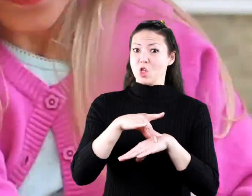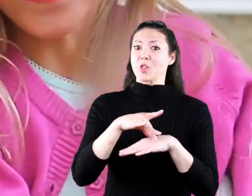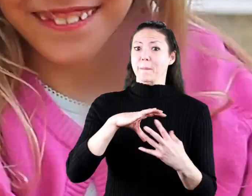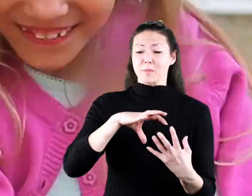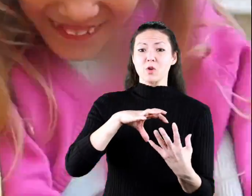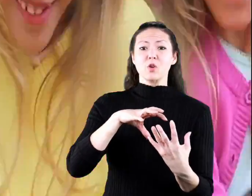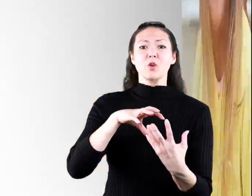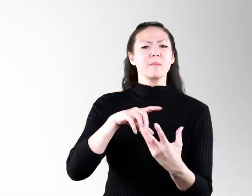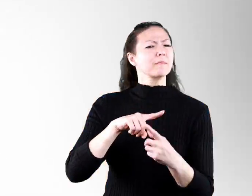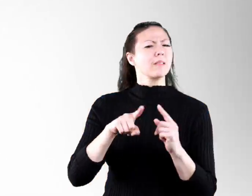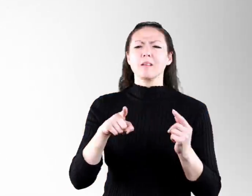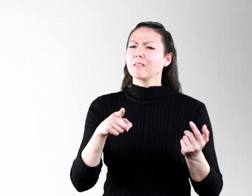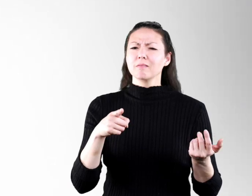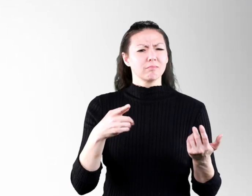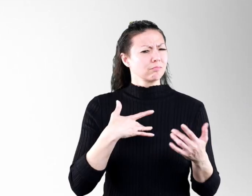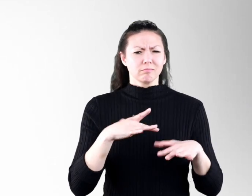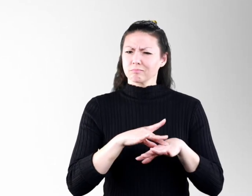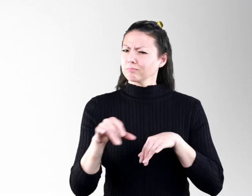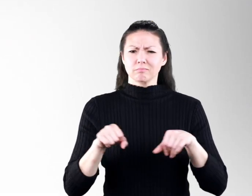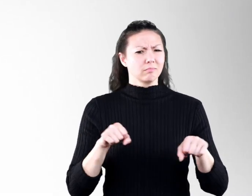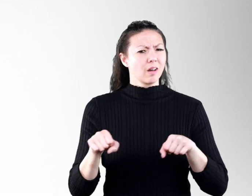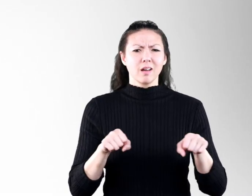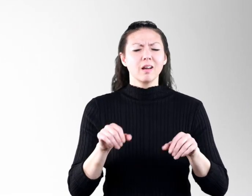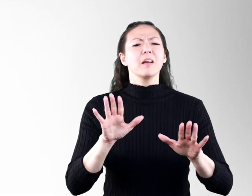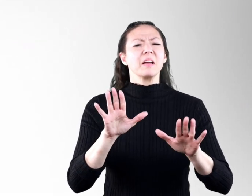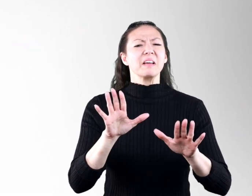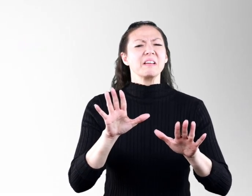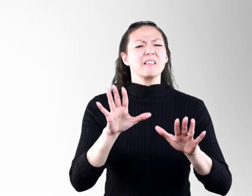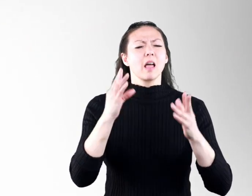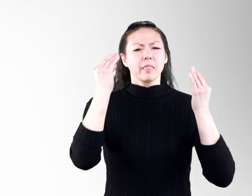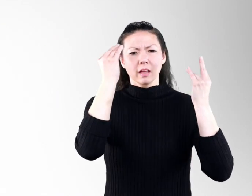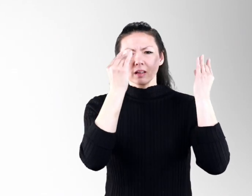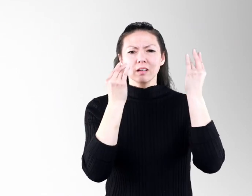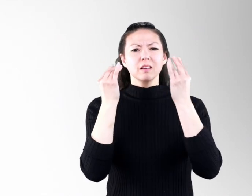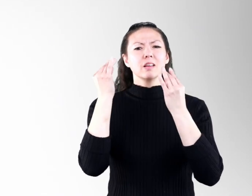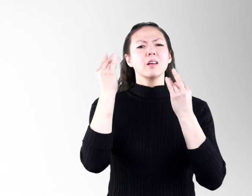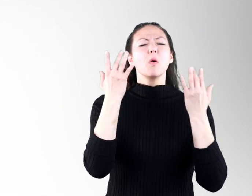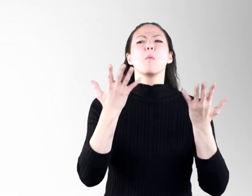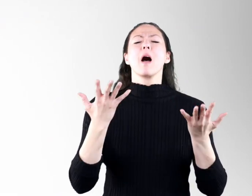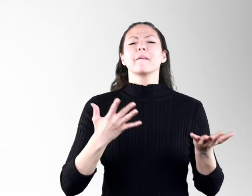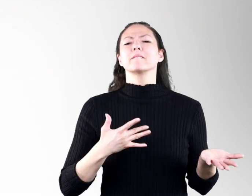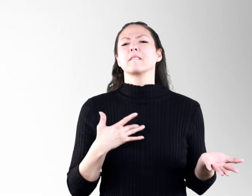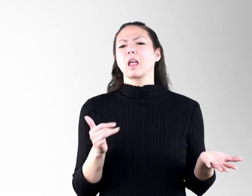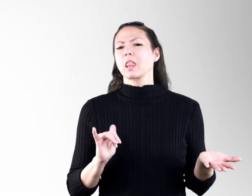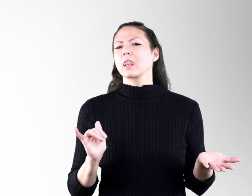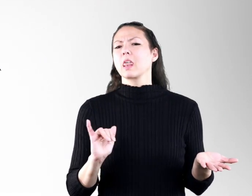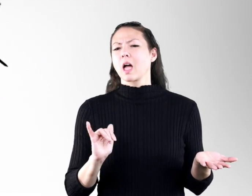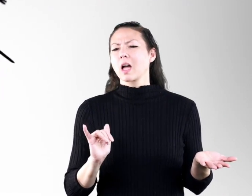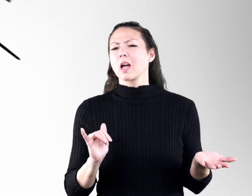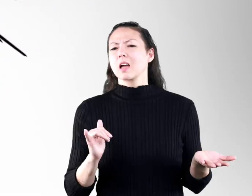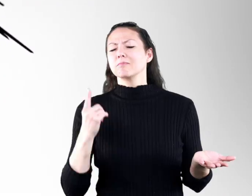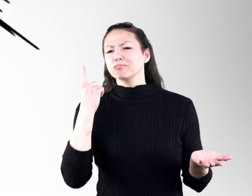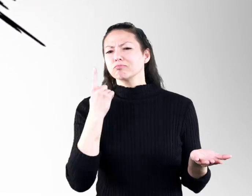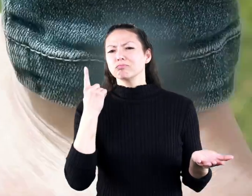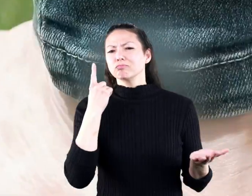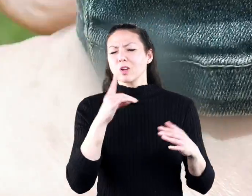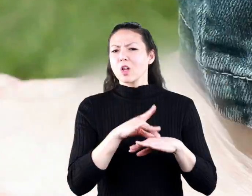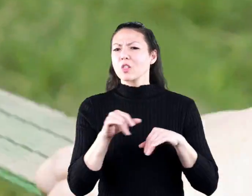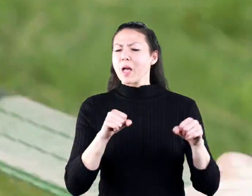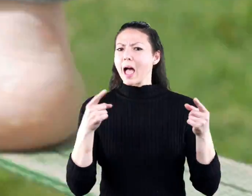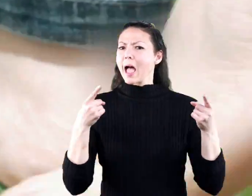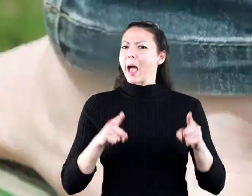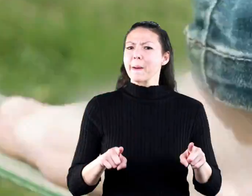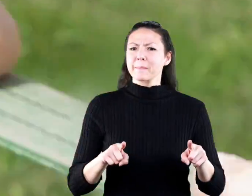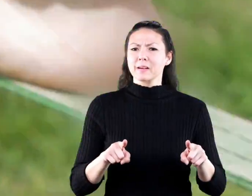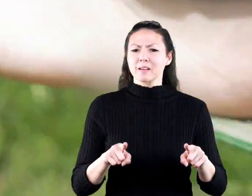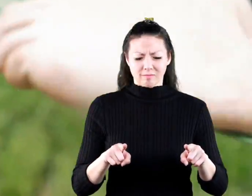moving if you've never been in an earthquake take a minute to think about what that might feel like earthquakes